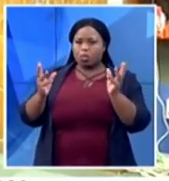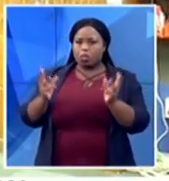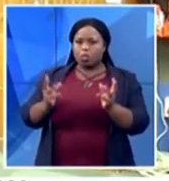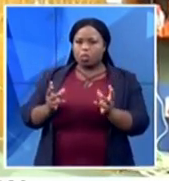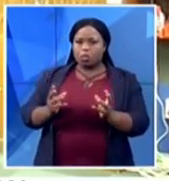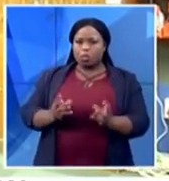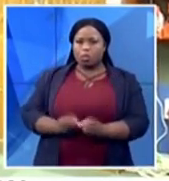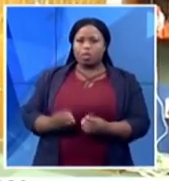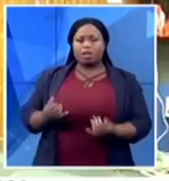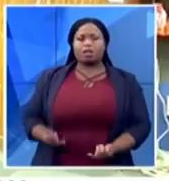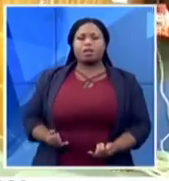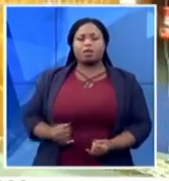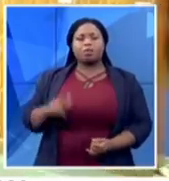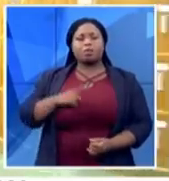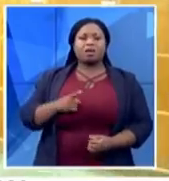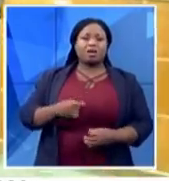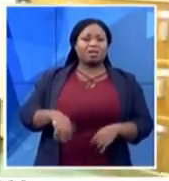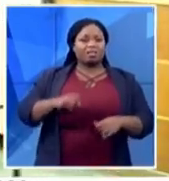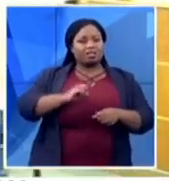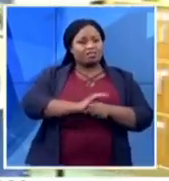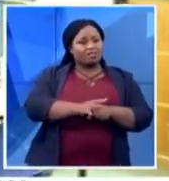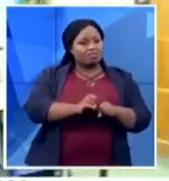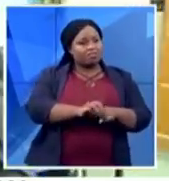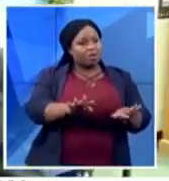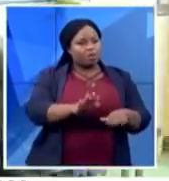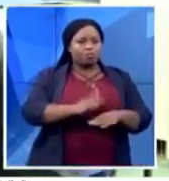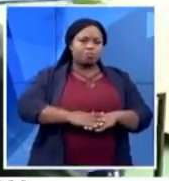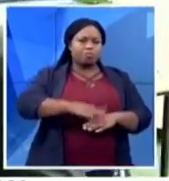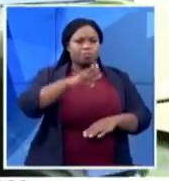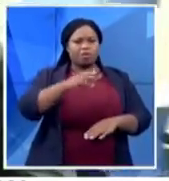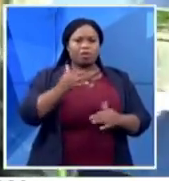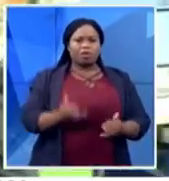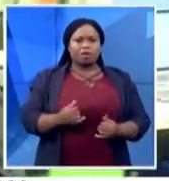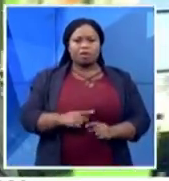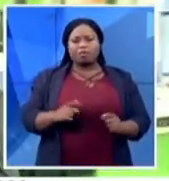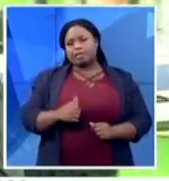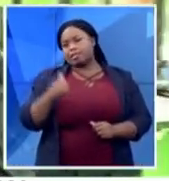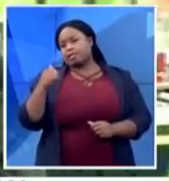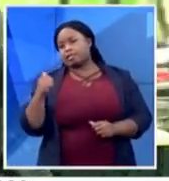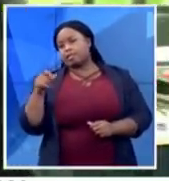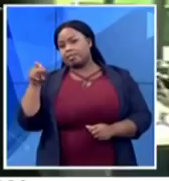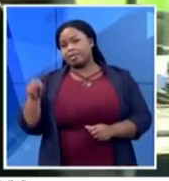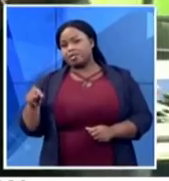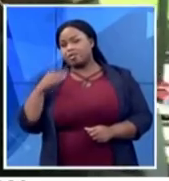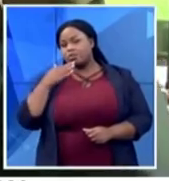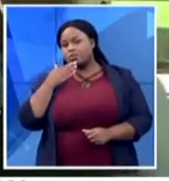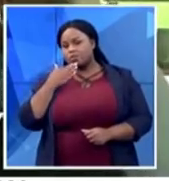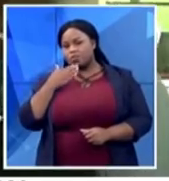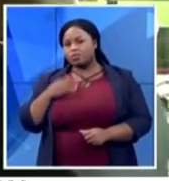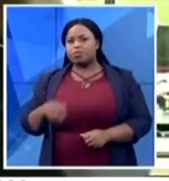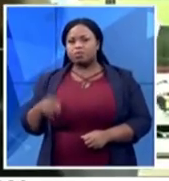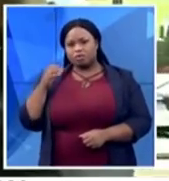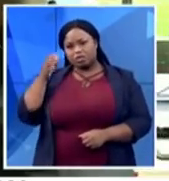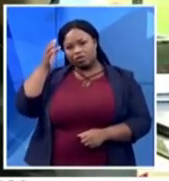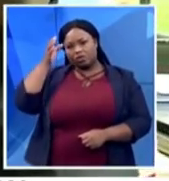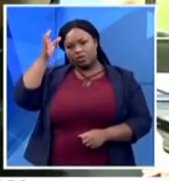in South Africa but globally. But let's talk to the guys that are actually behind this concept here. Thank you very much, sir. If you can just introduce yourself and